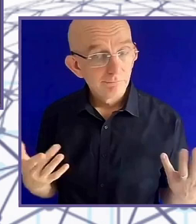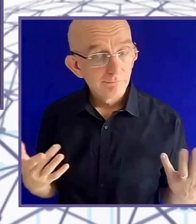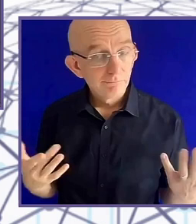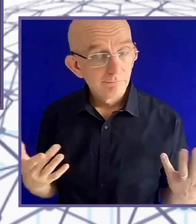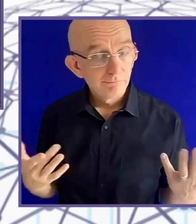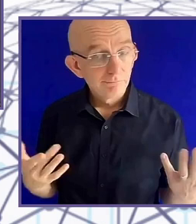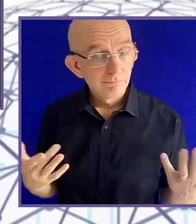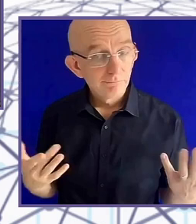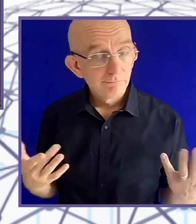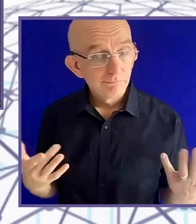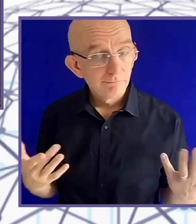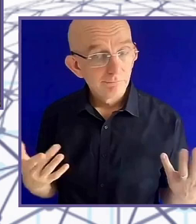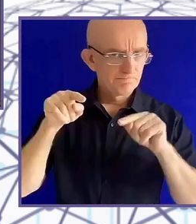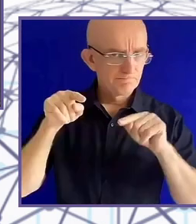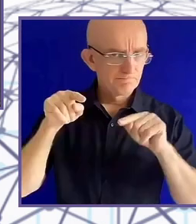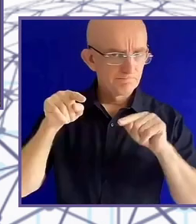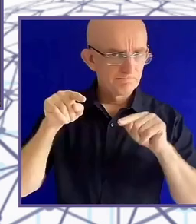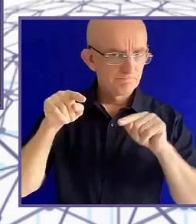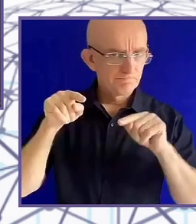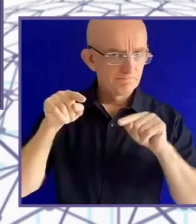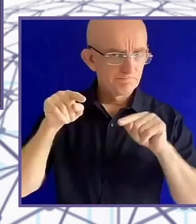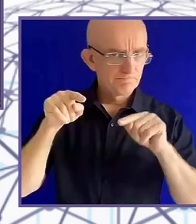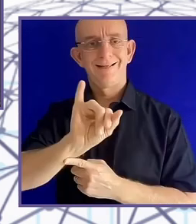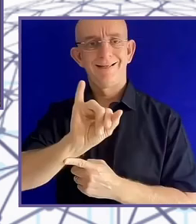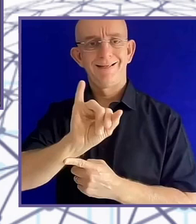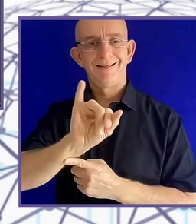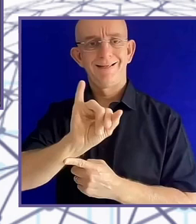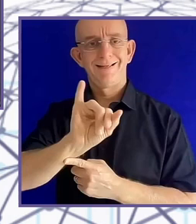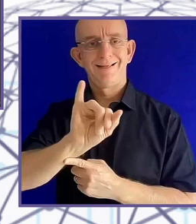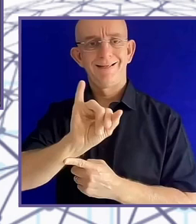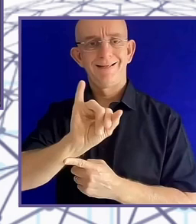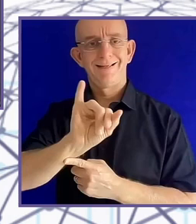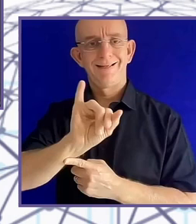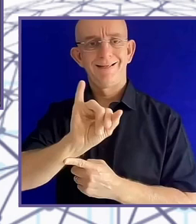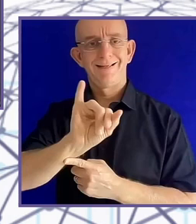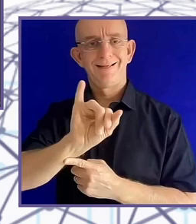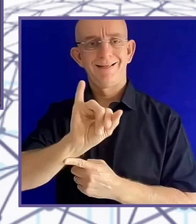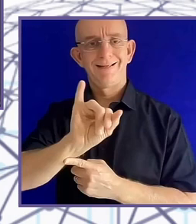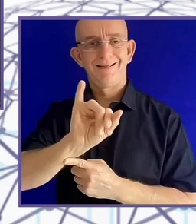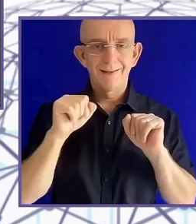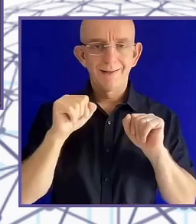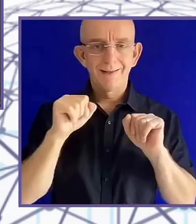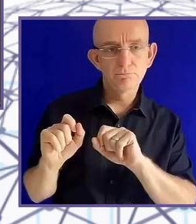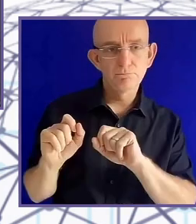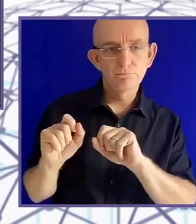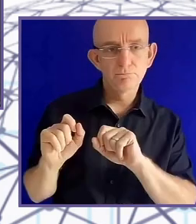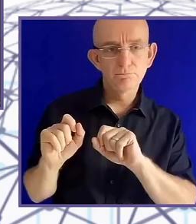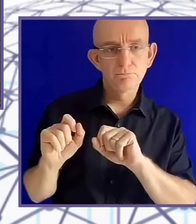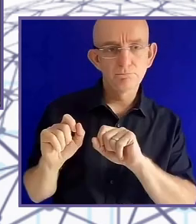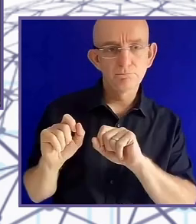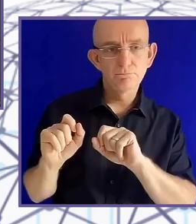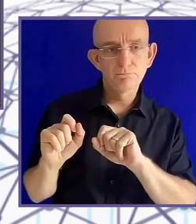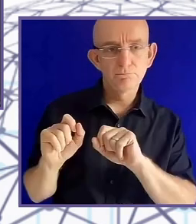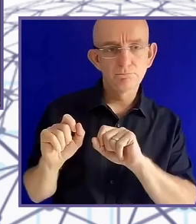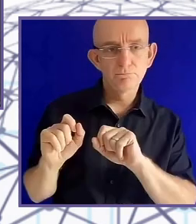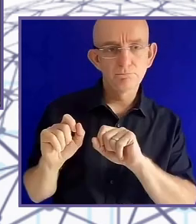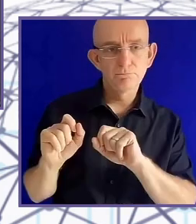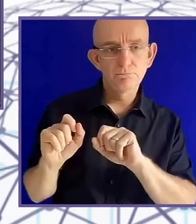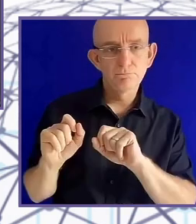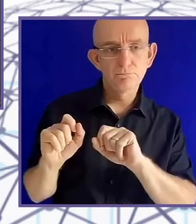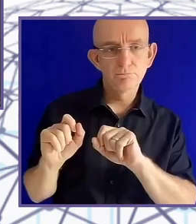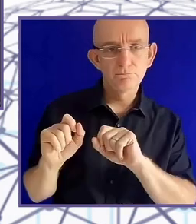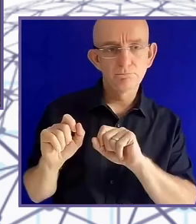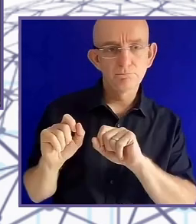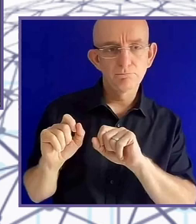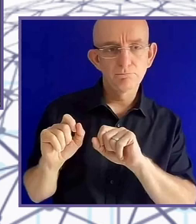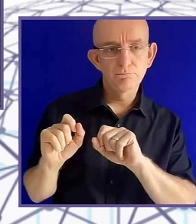-screen examples. fine. That's good. What we had on our first slide for People's Reference was a headline from